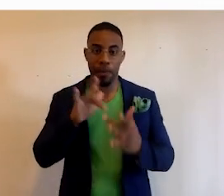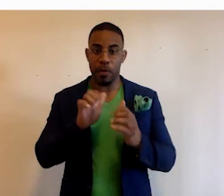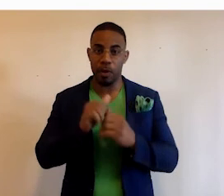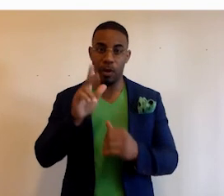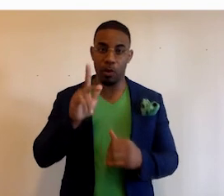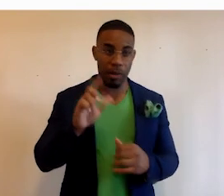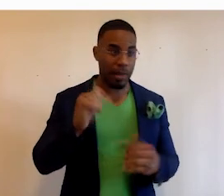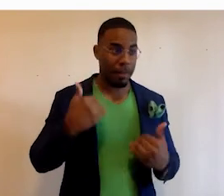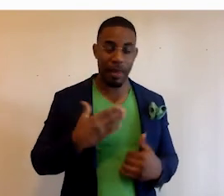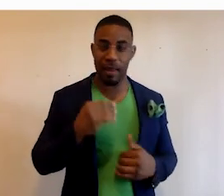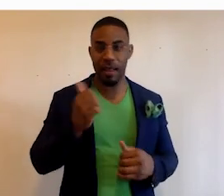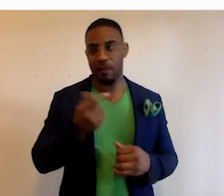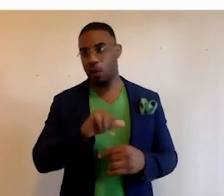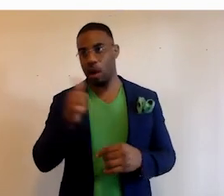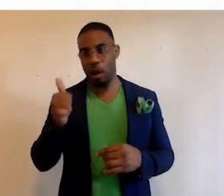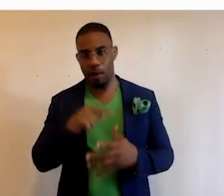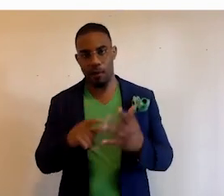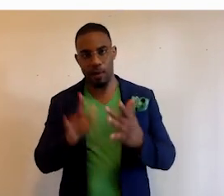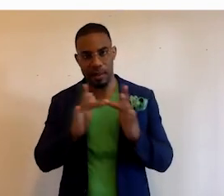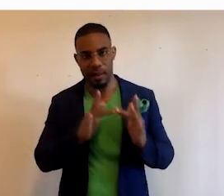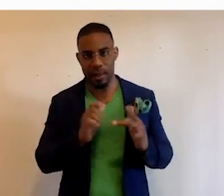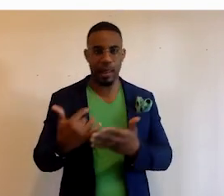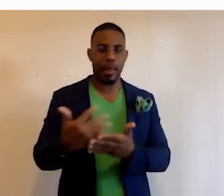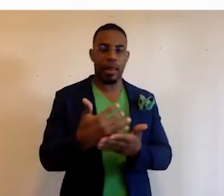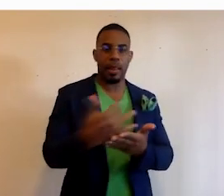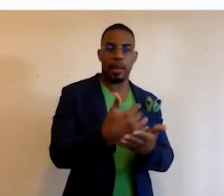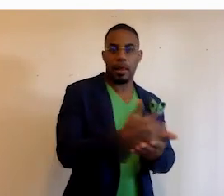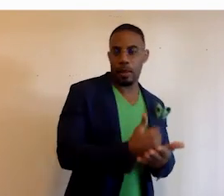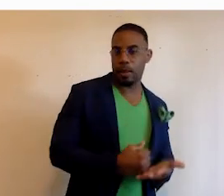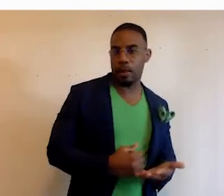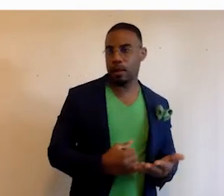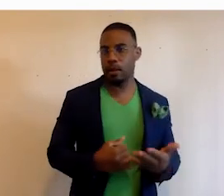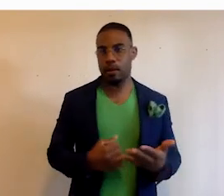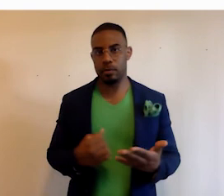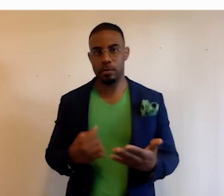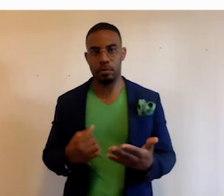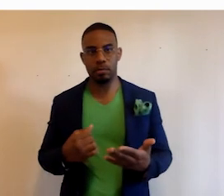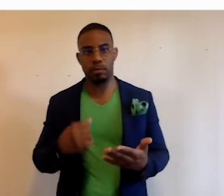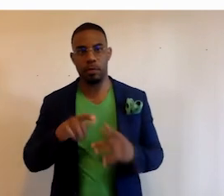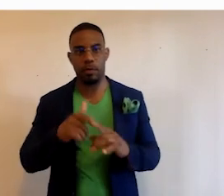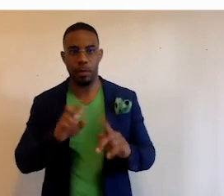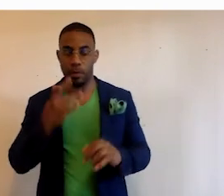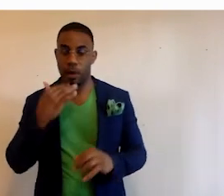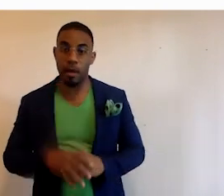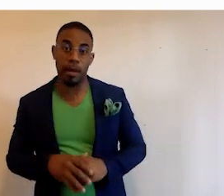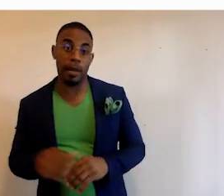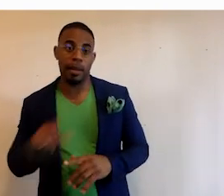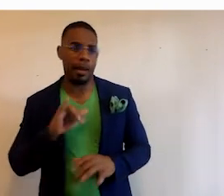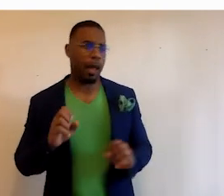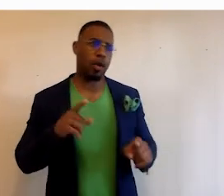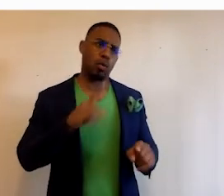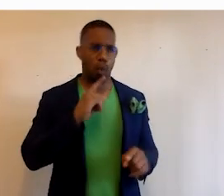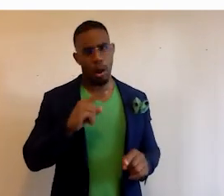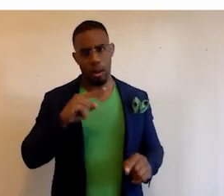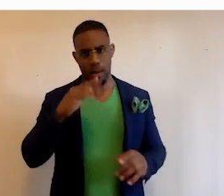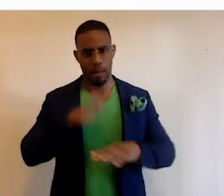23 and me and a couple of other sites that collect, you know, demographic data from people of color. And they're like, you are